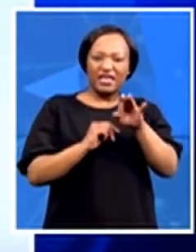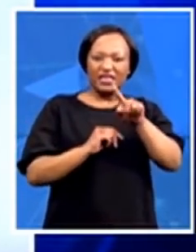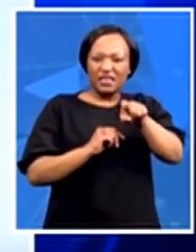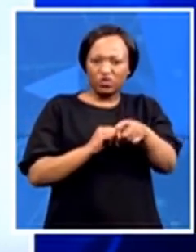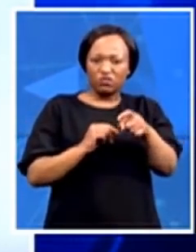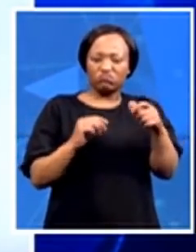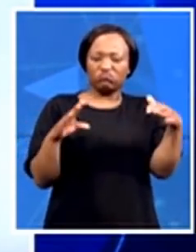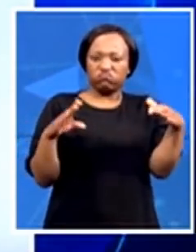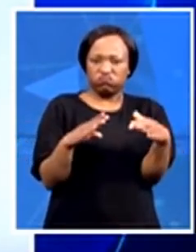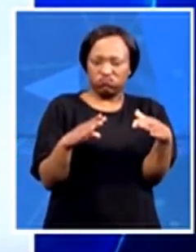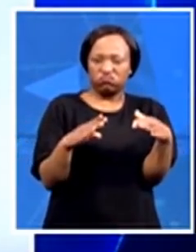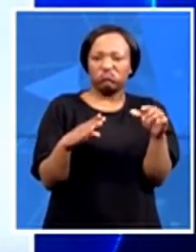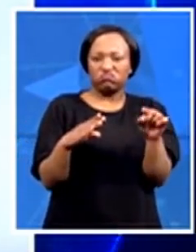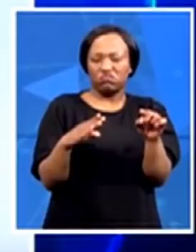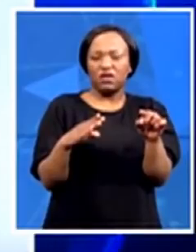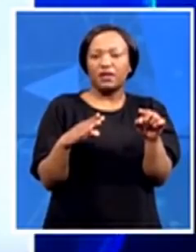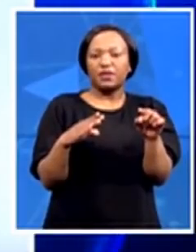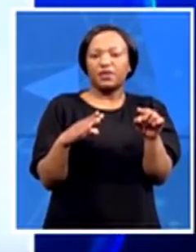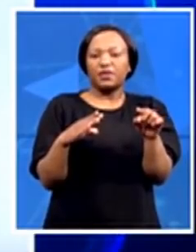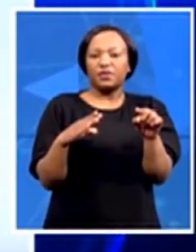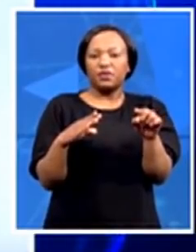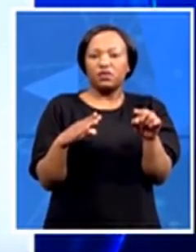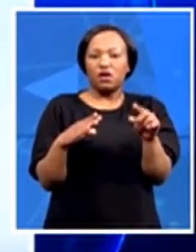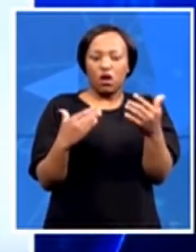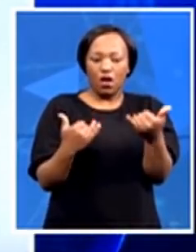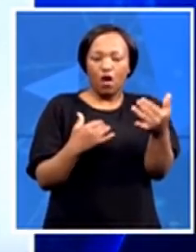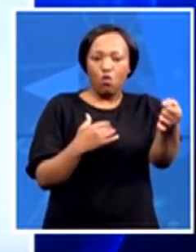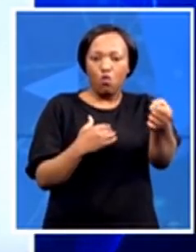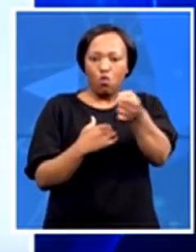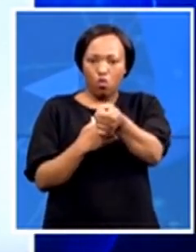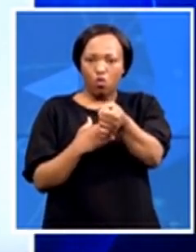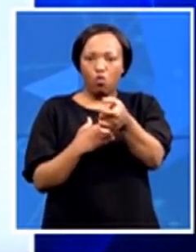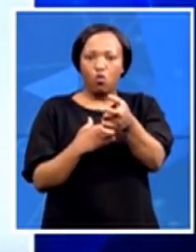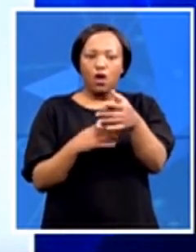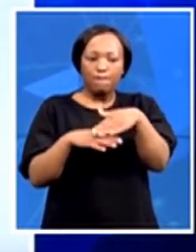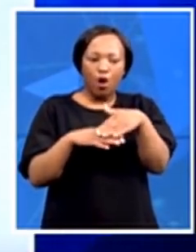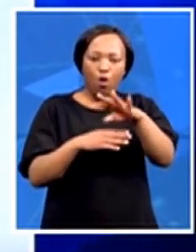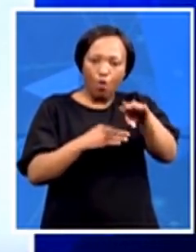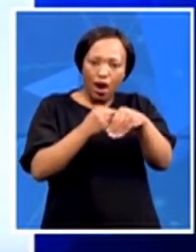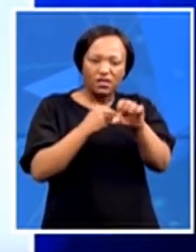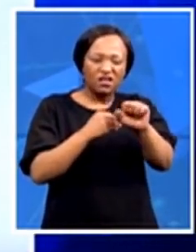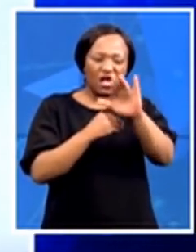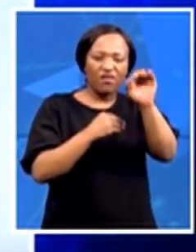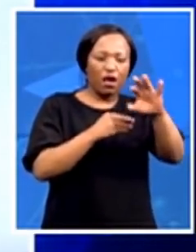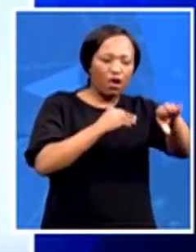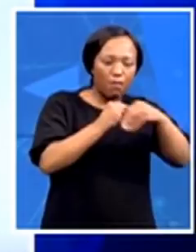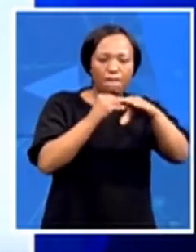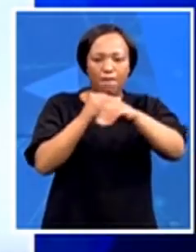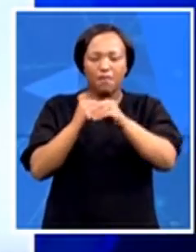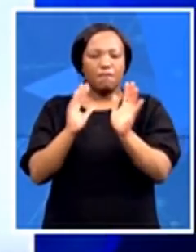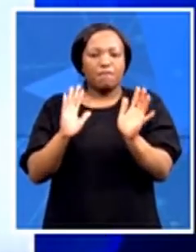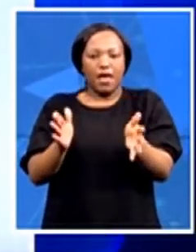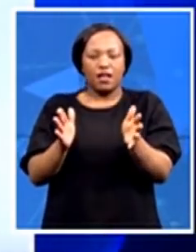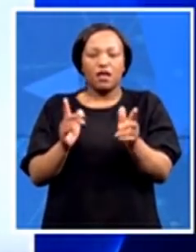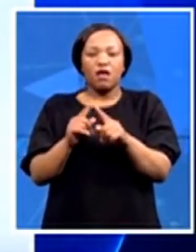So whatever's deployed now in Mozambique and deployed in South Africa, that's pretty much it. What they'll probably do as they increase the deployment in Mozambique is they'll